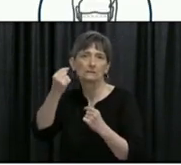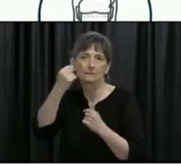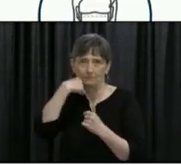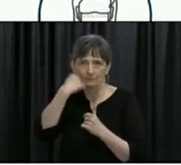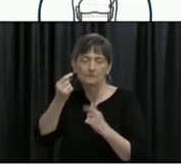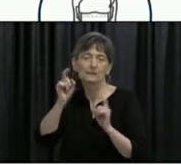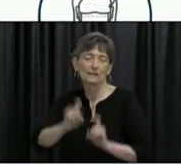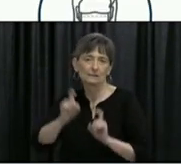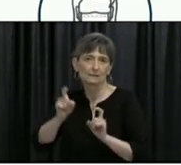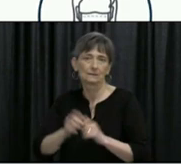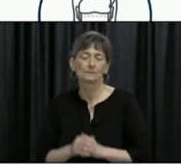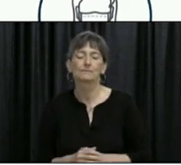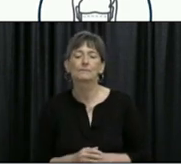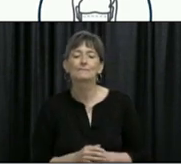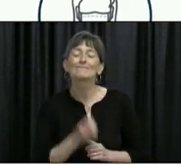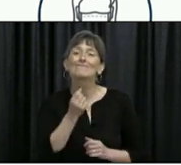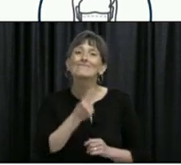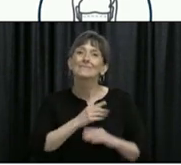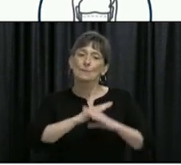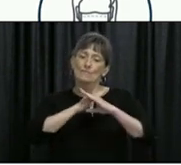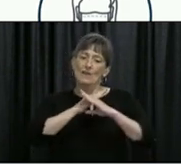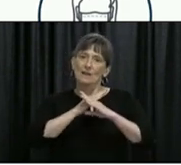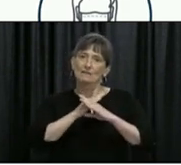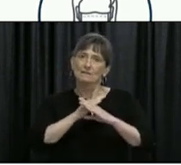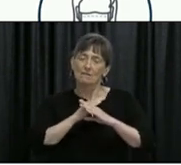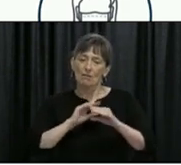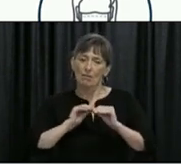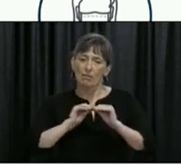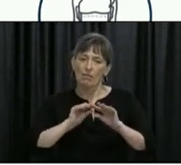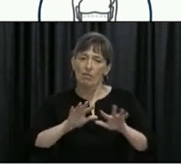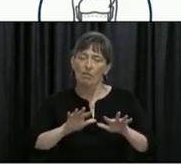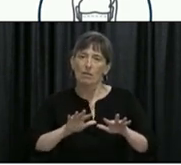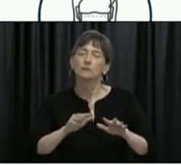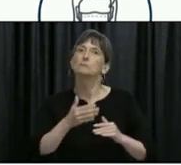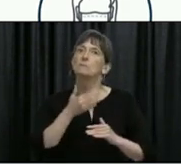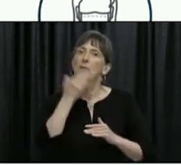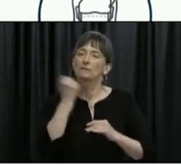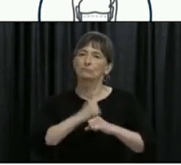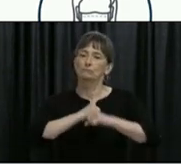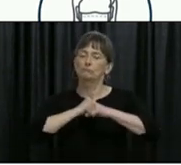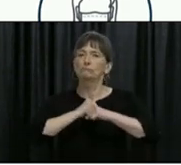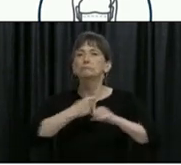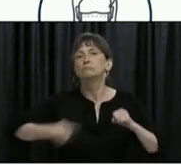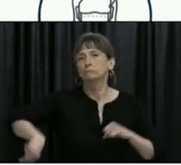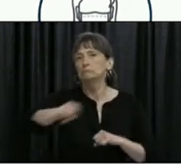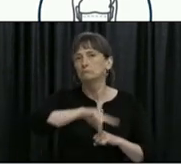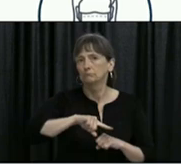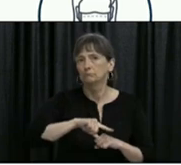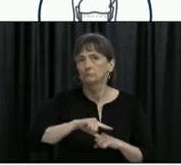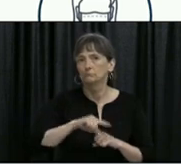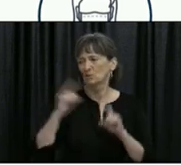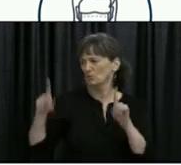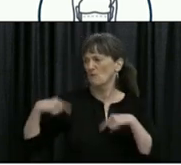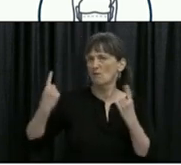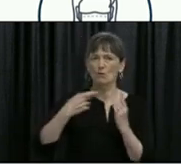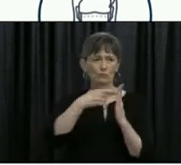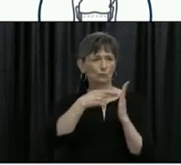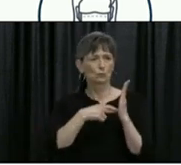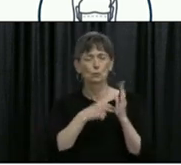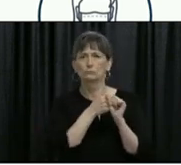Prevention remains our best defense against COVID-19 and we must continue to practice the measures that have served us so well to date.